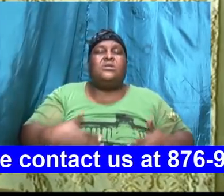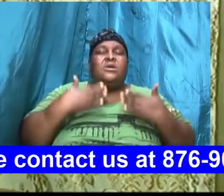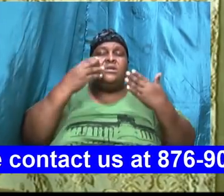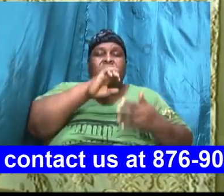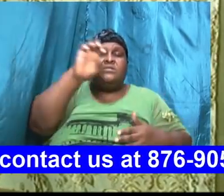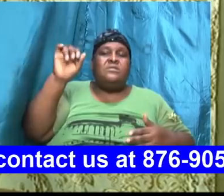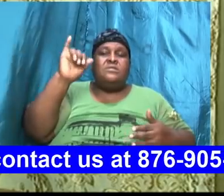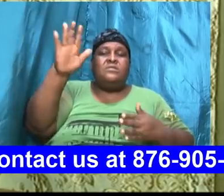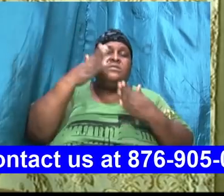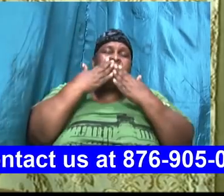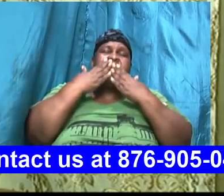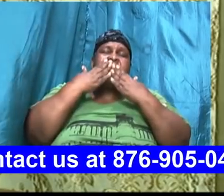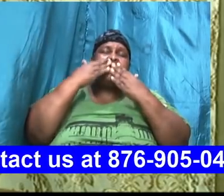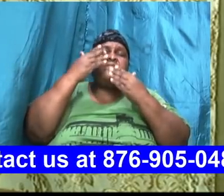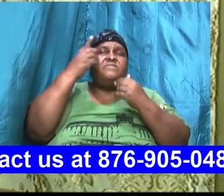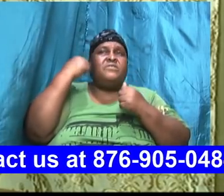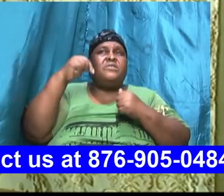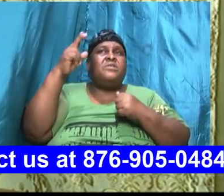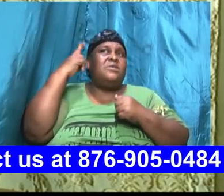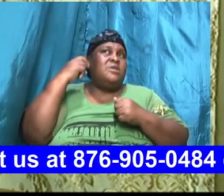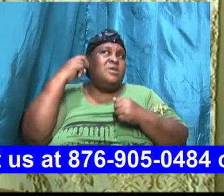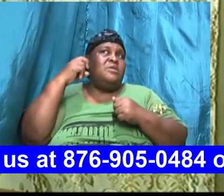we thank you for hearing tonight